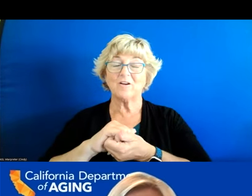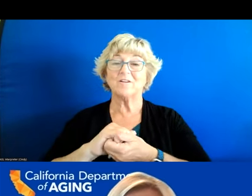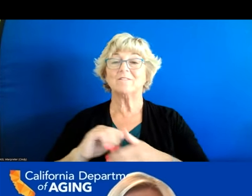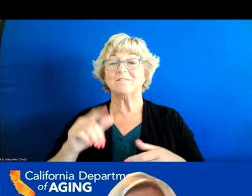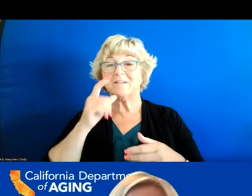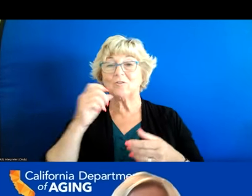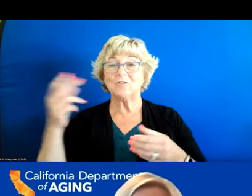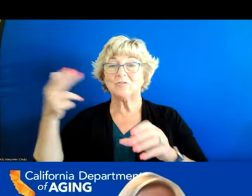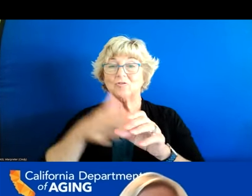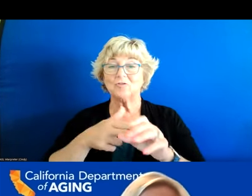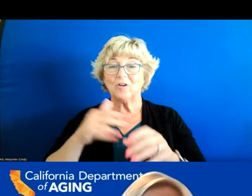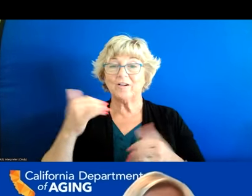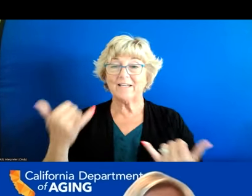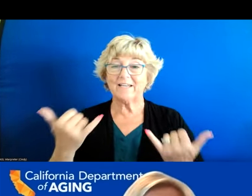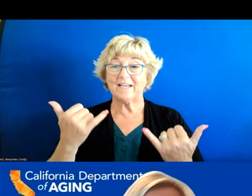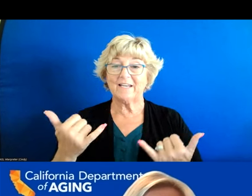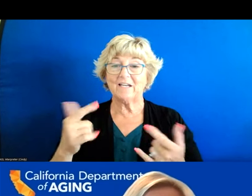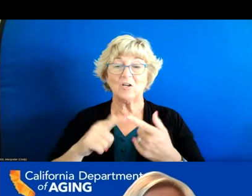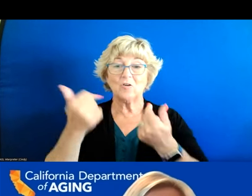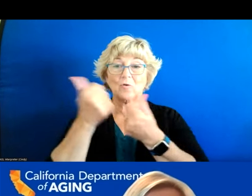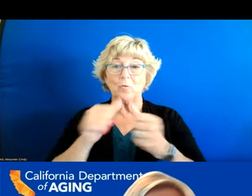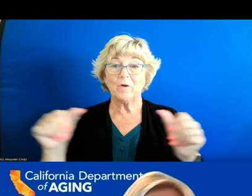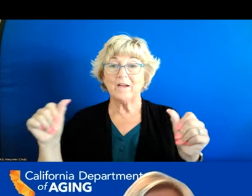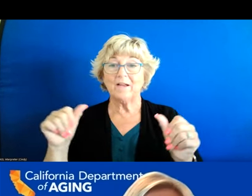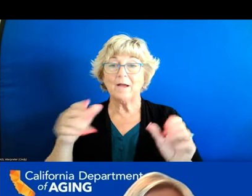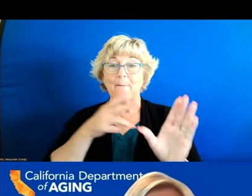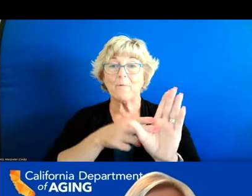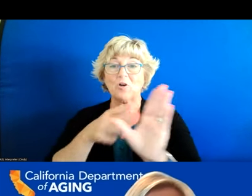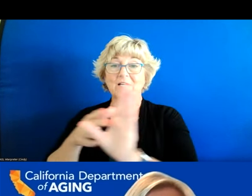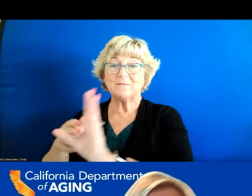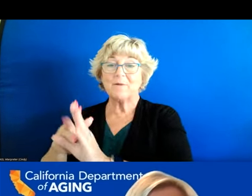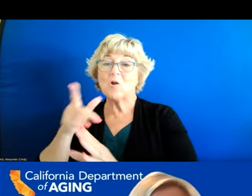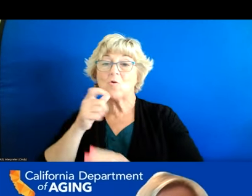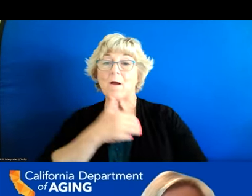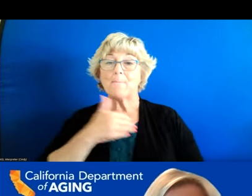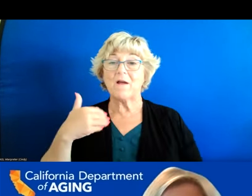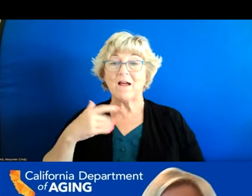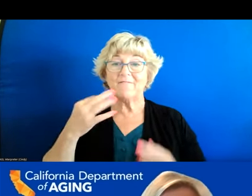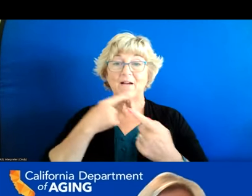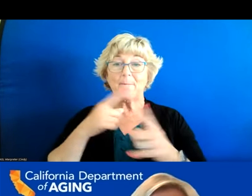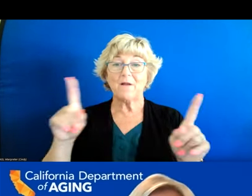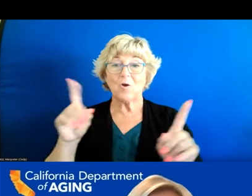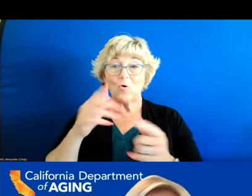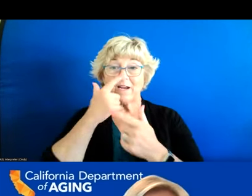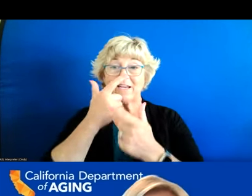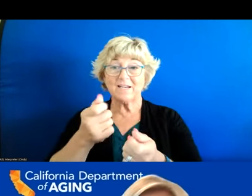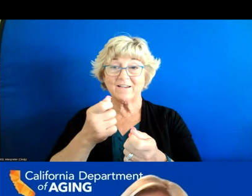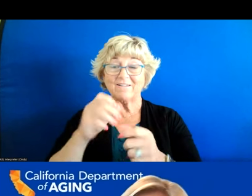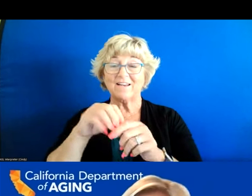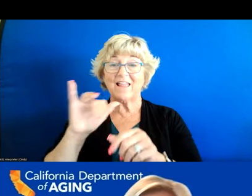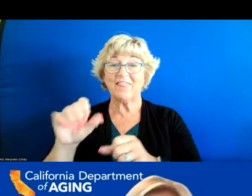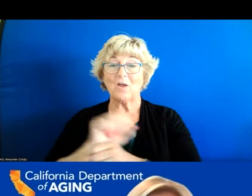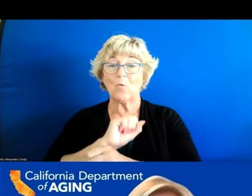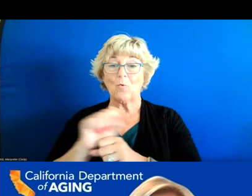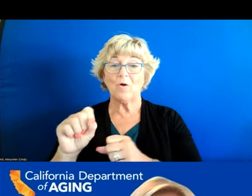who joined us and to any um participants who are members of the public or interested in this work